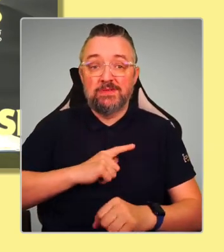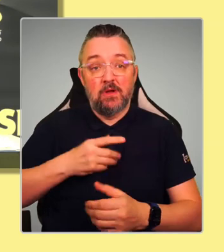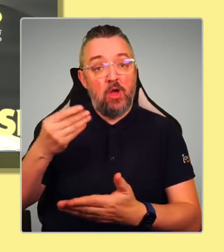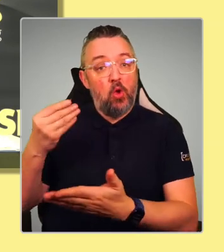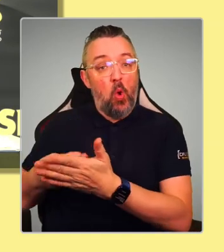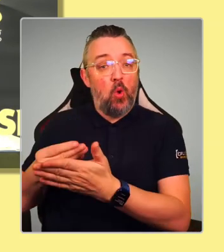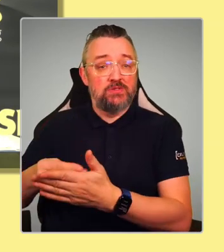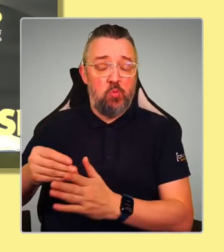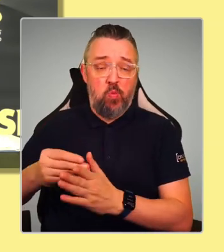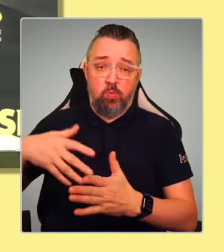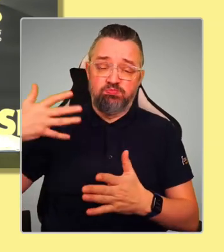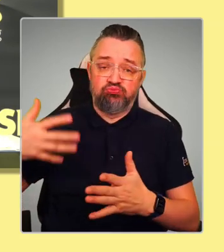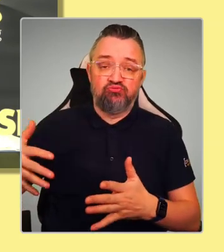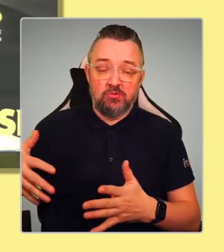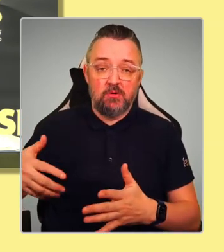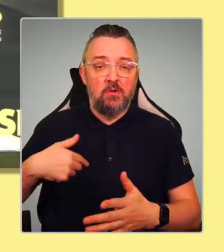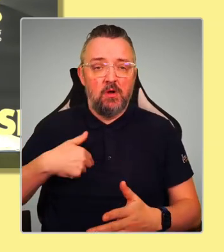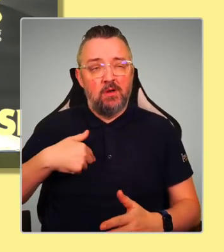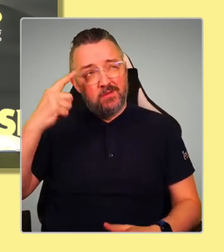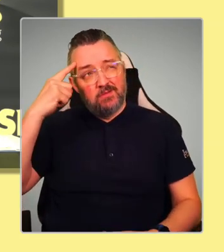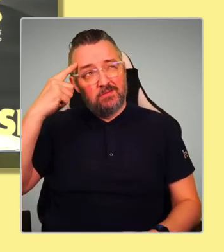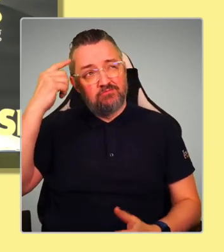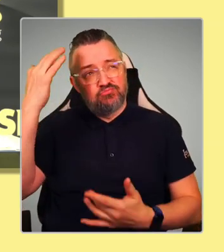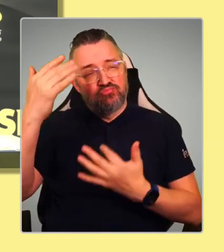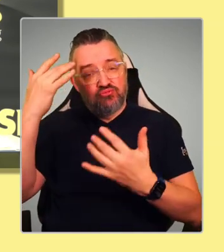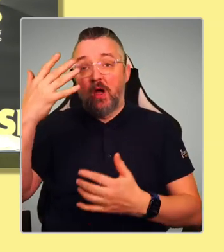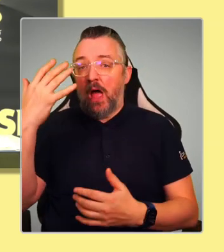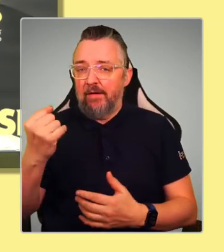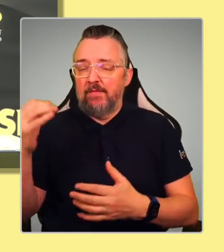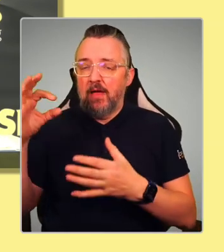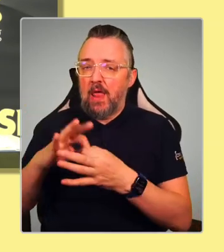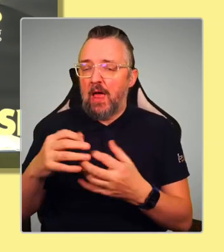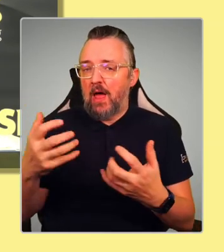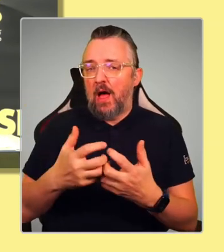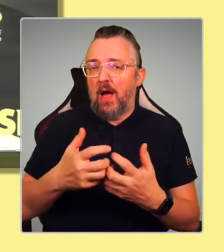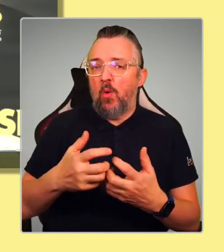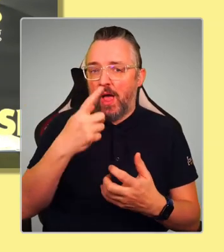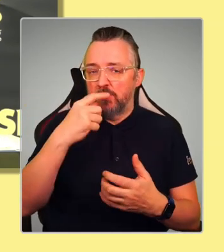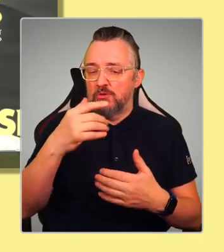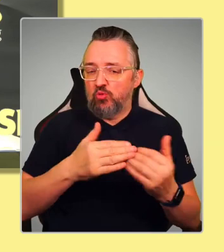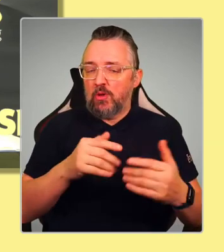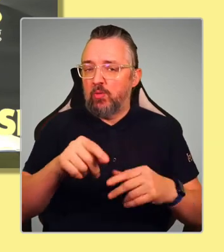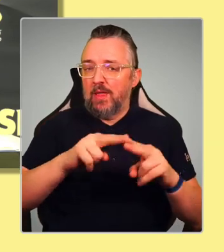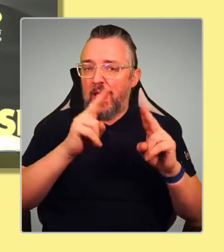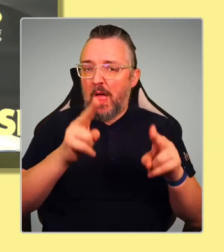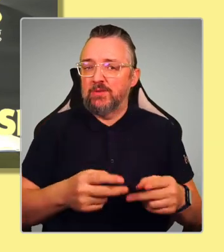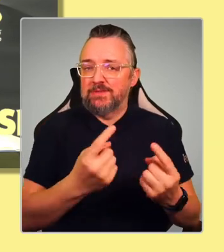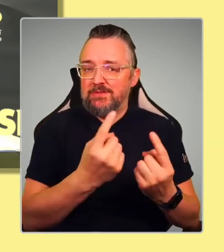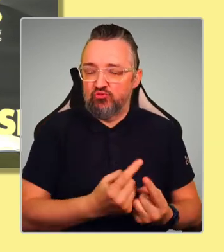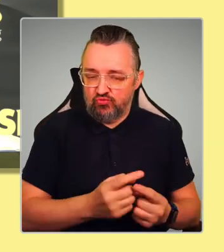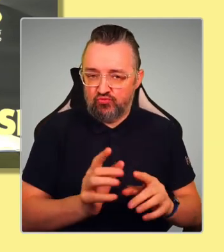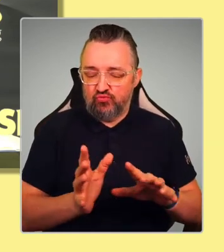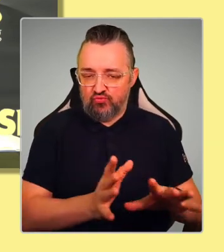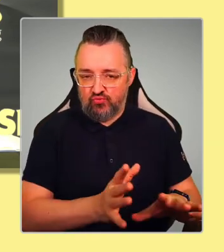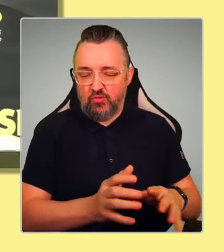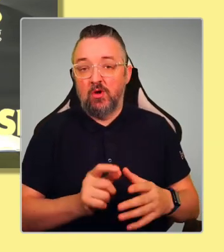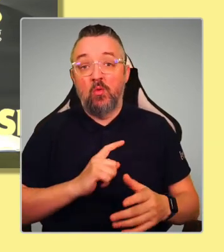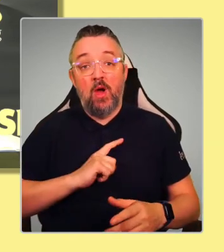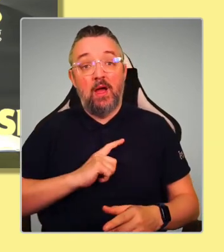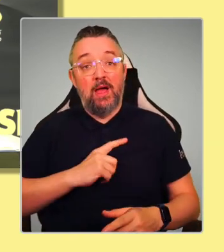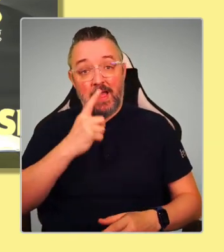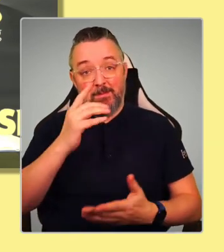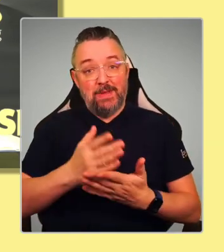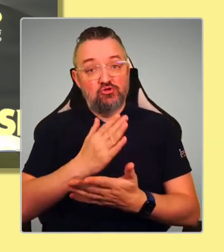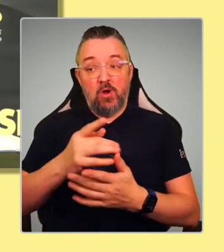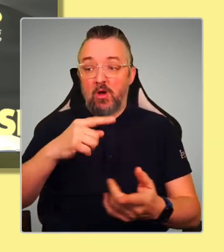ideas about how we might face that, so that we can make sure that everyone has the ability to live in a safe,